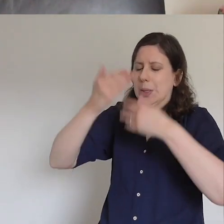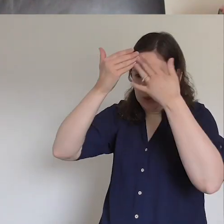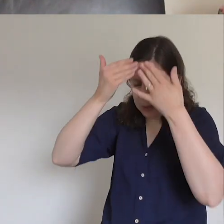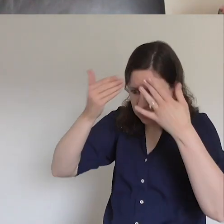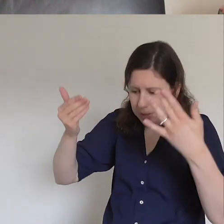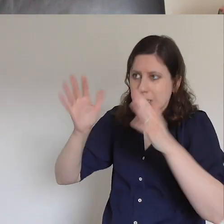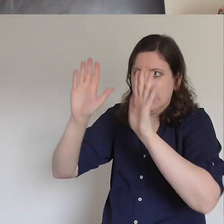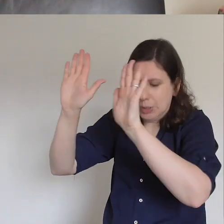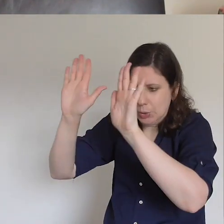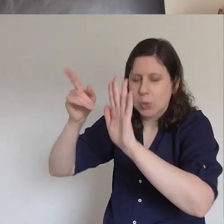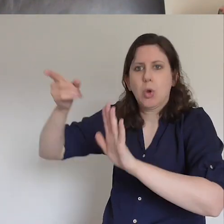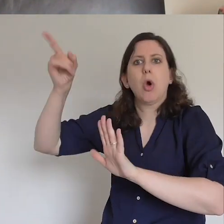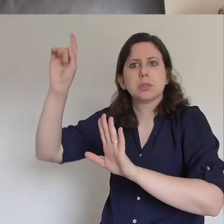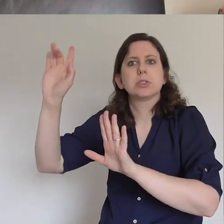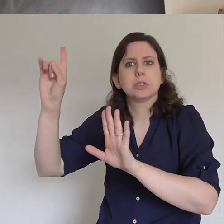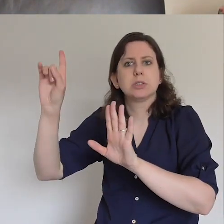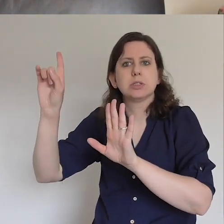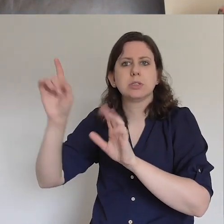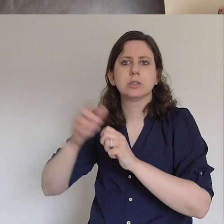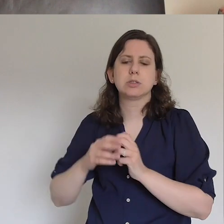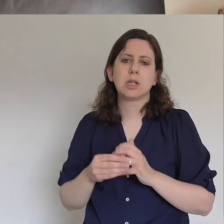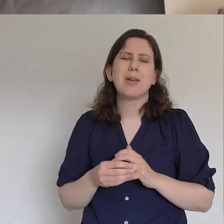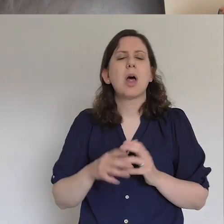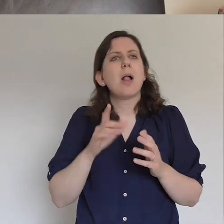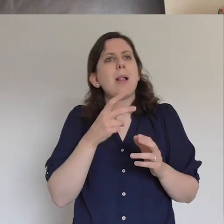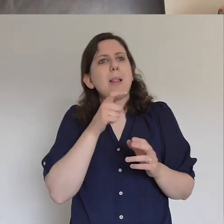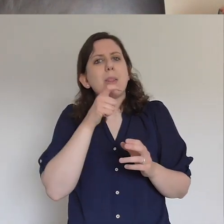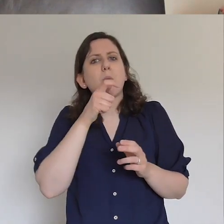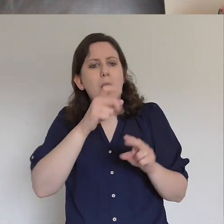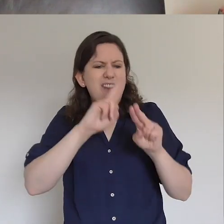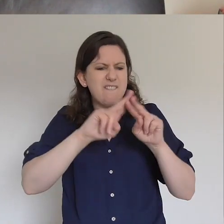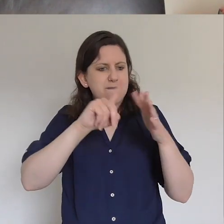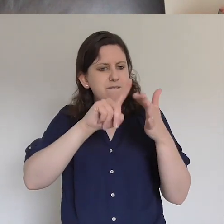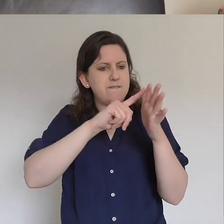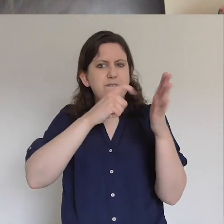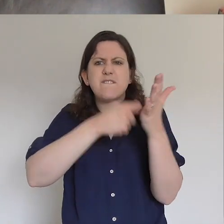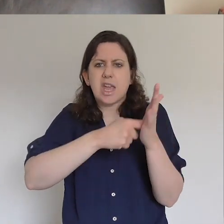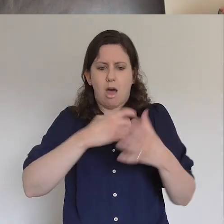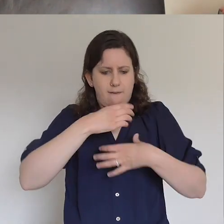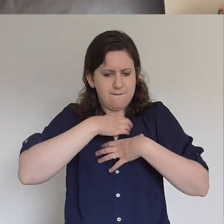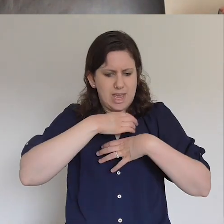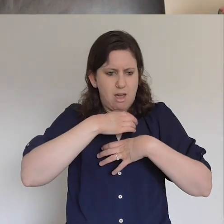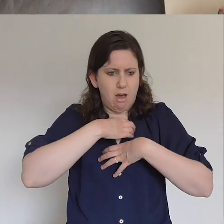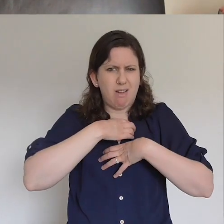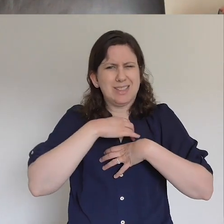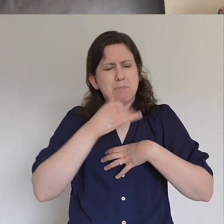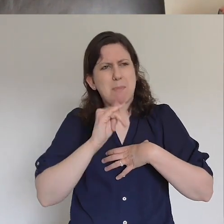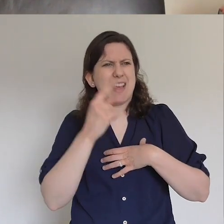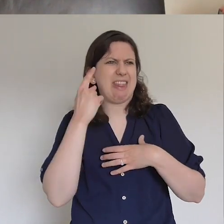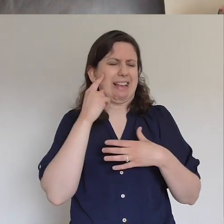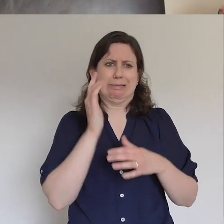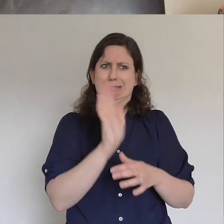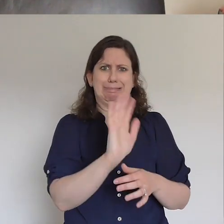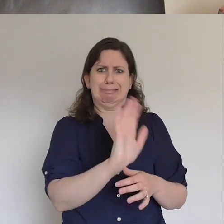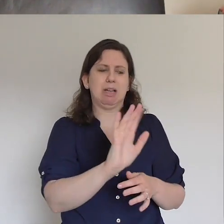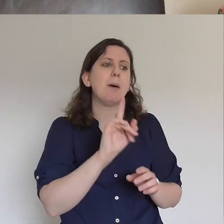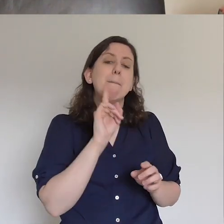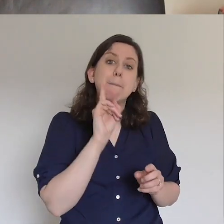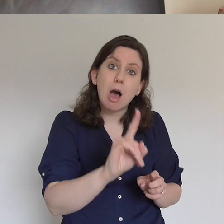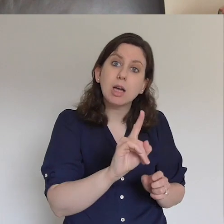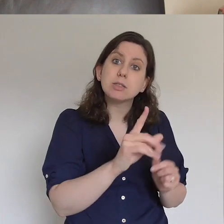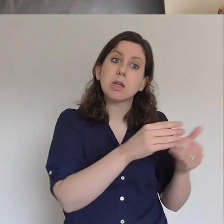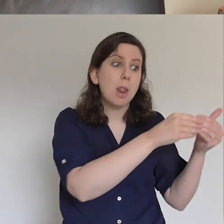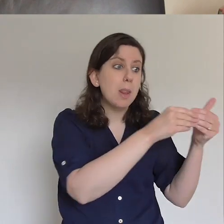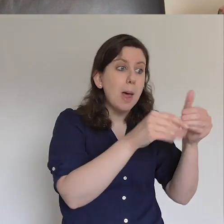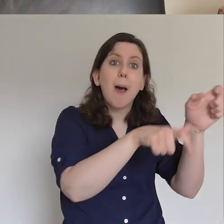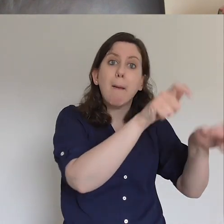that there's, it's maybe fear, fear might be an unhelpful word for you but their reverence for God is such that they can't help but